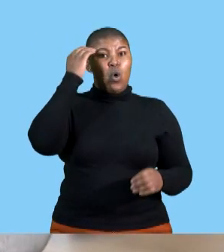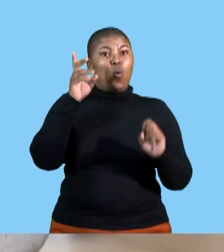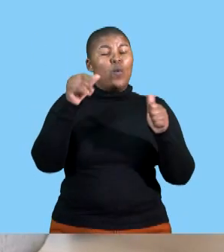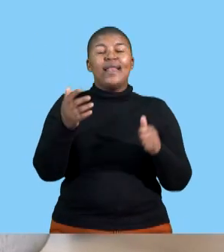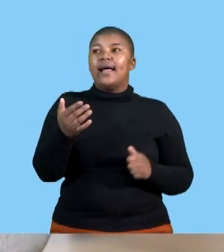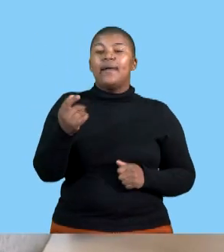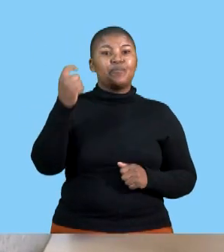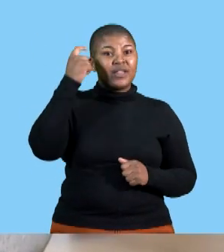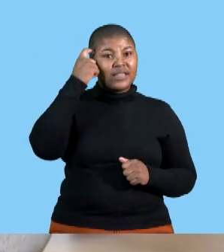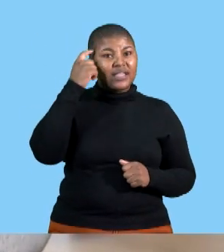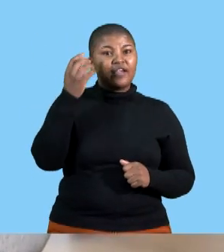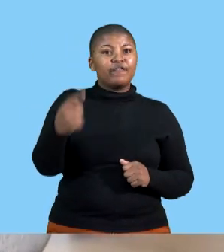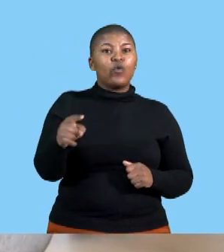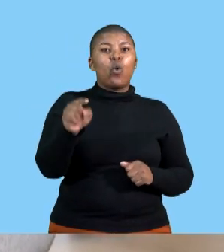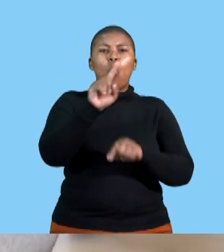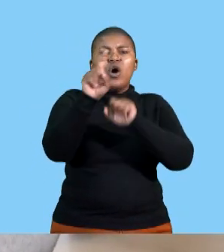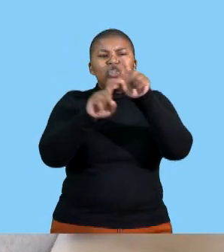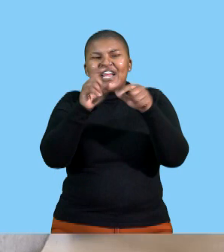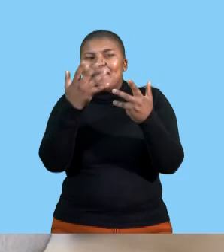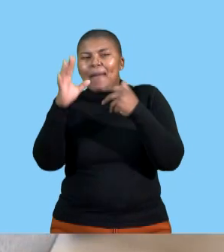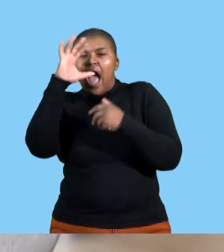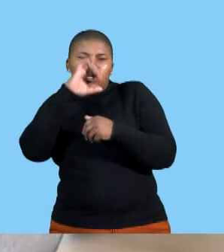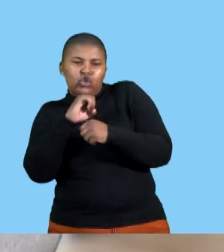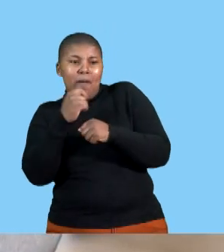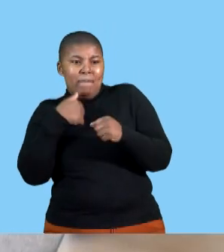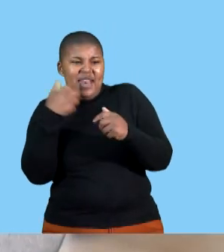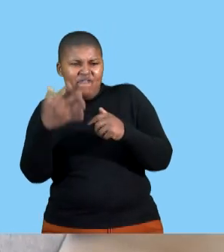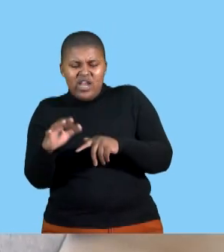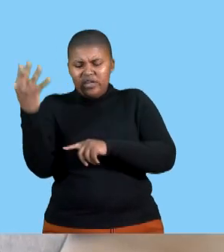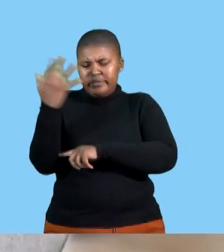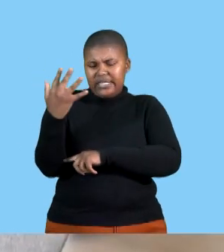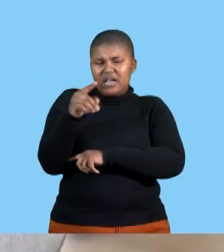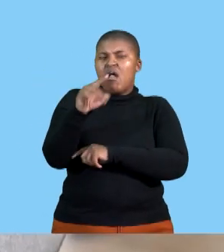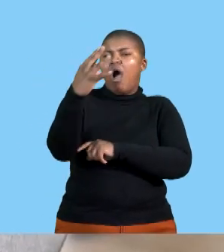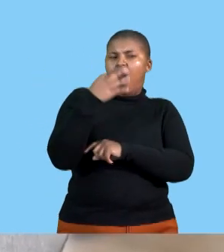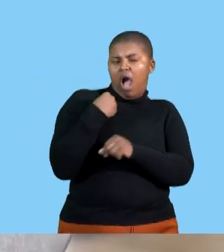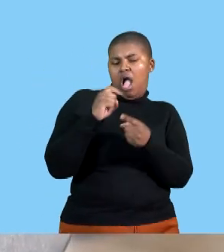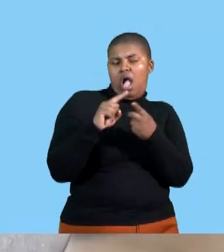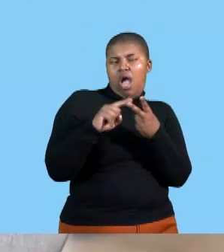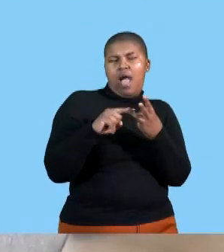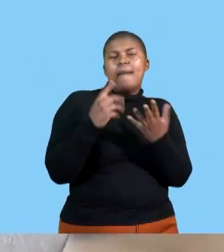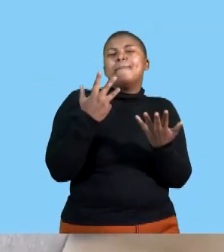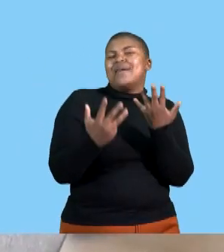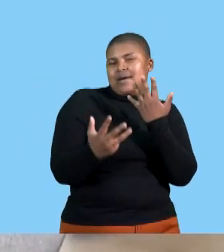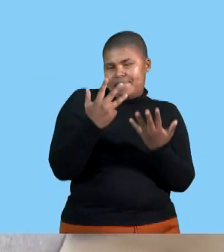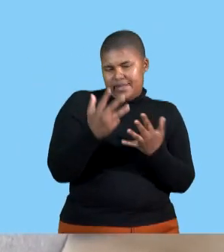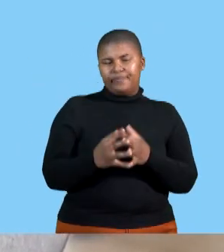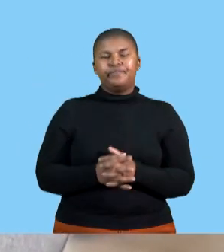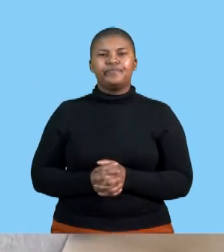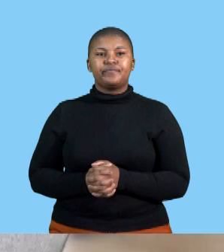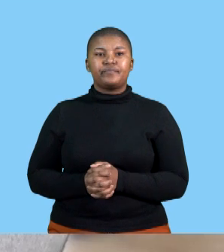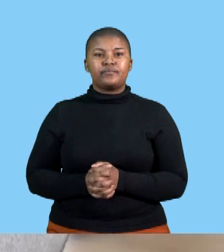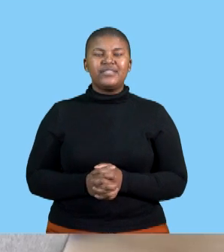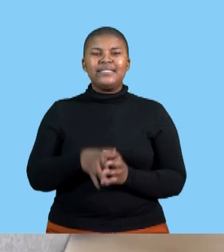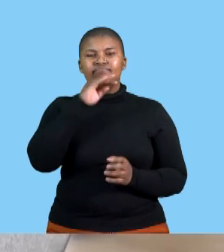um, think of the, of the questions that might come up or the, the questions that the, the, the audience